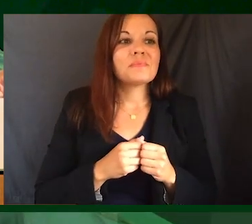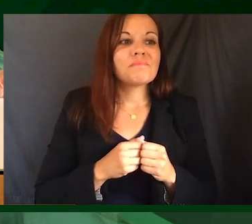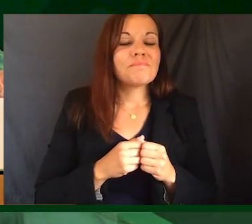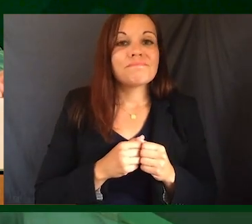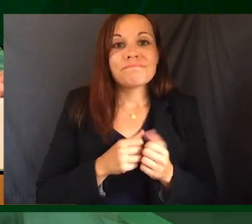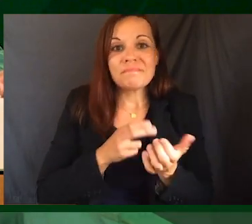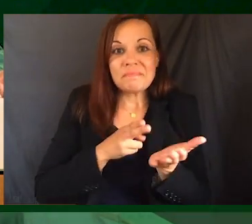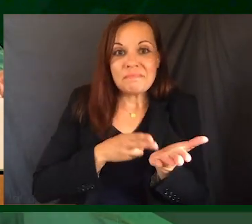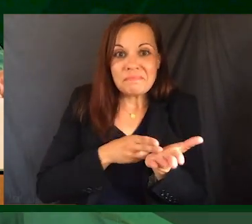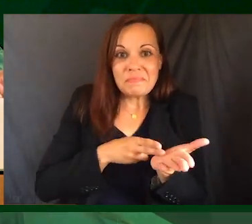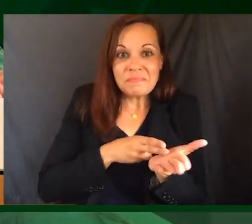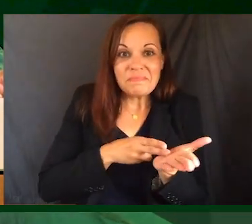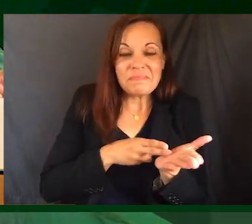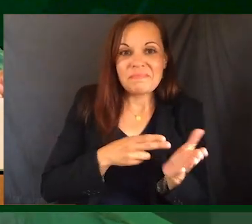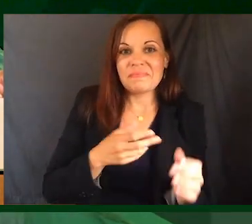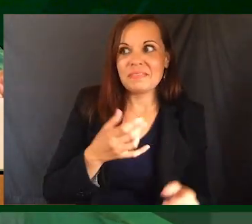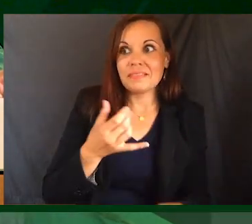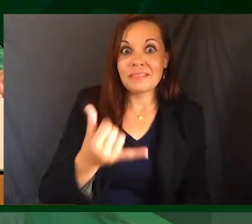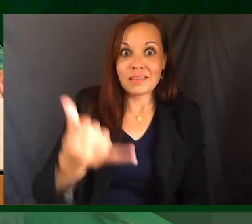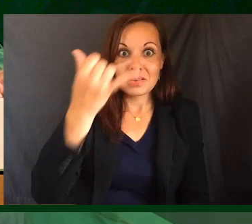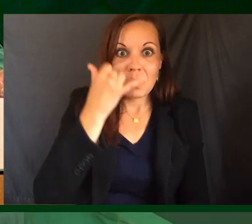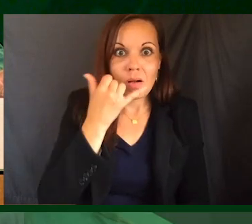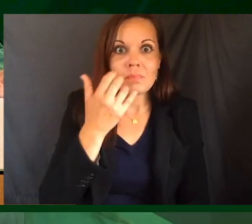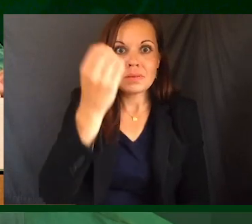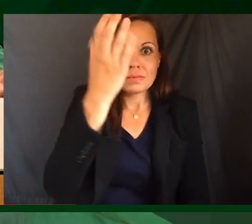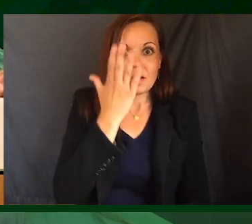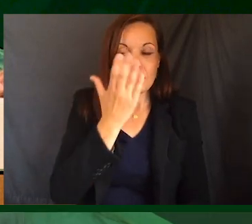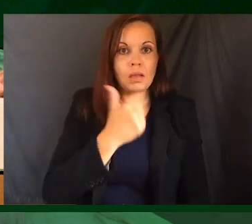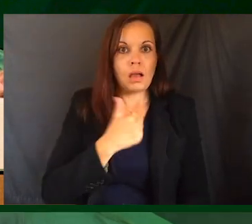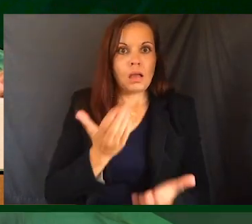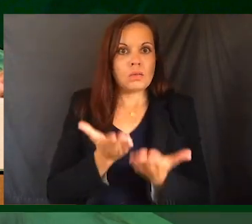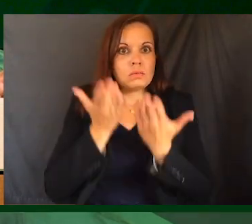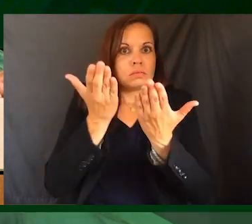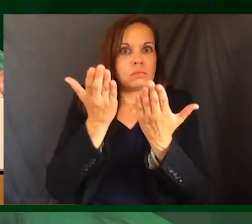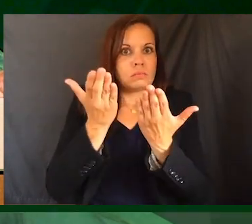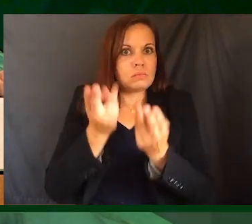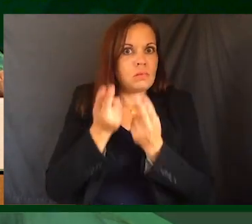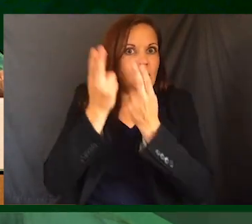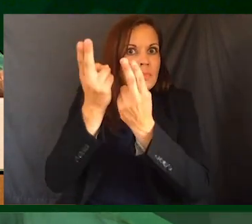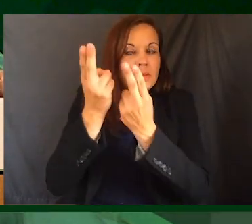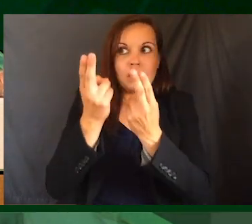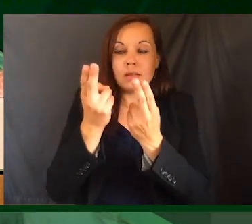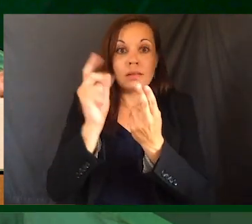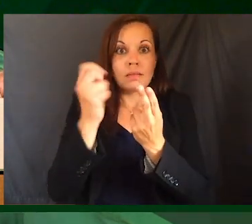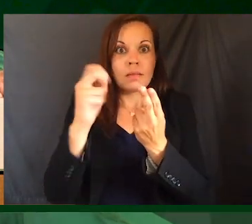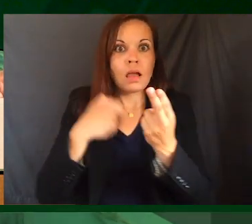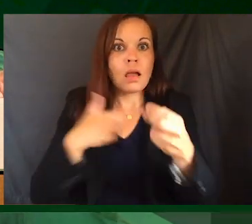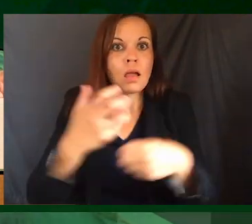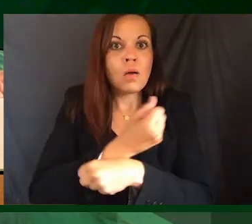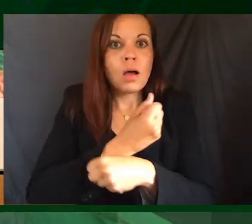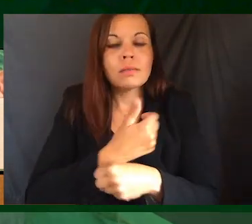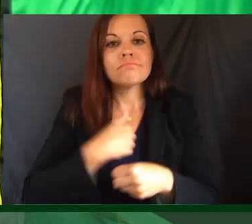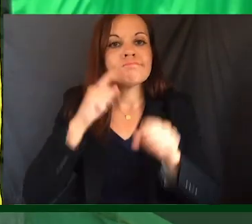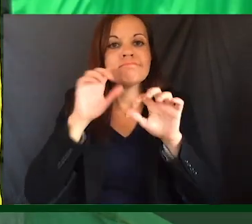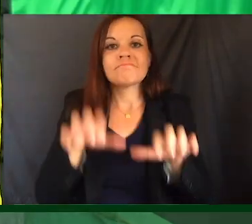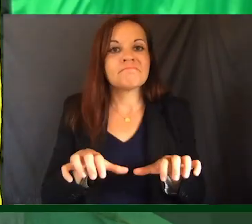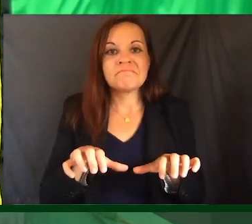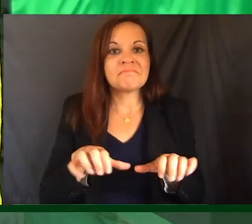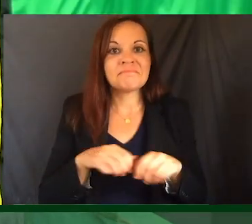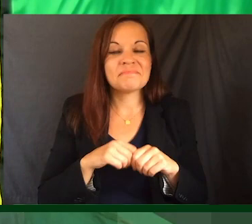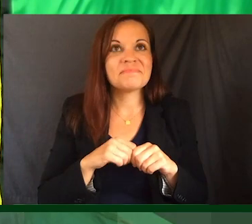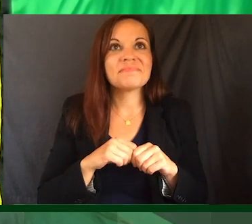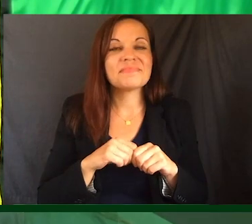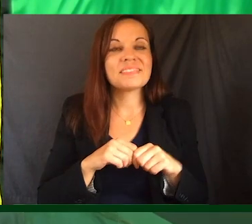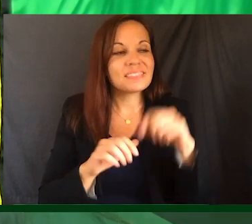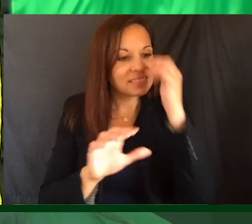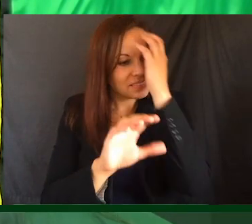Honestly, when I got the call telling me that I was nominated and that I had won, I was so shocked. And it's